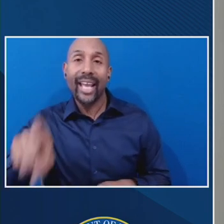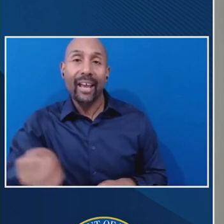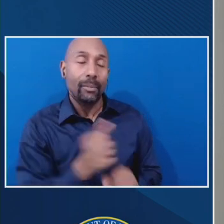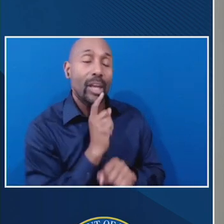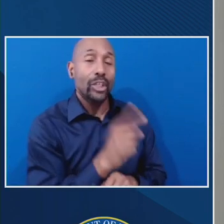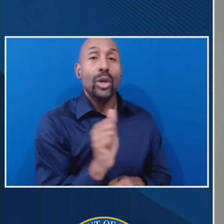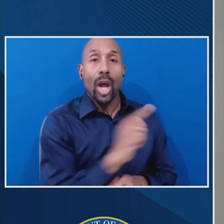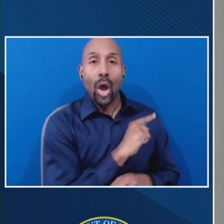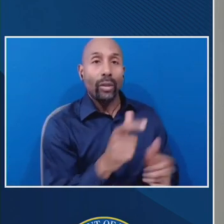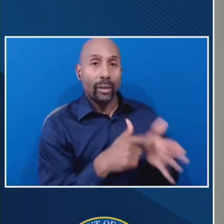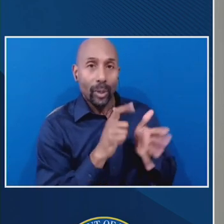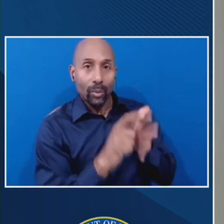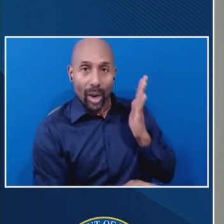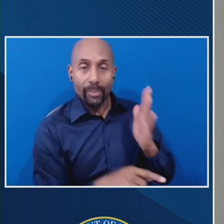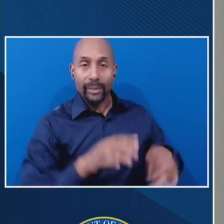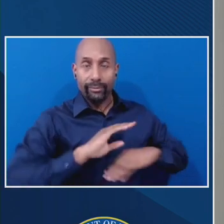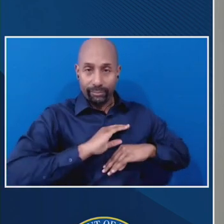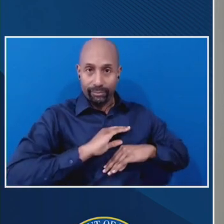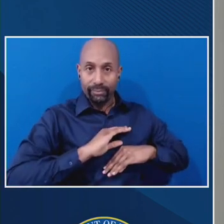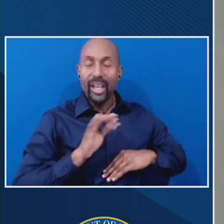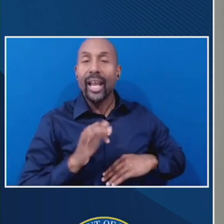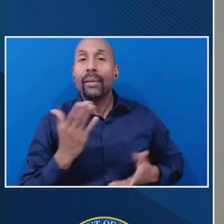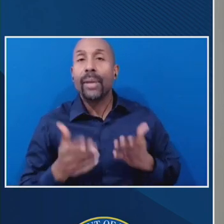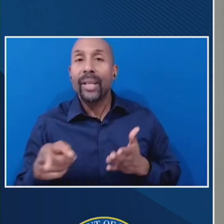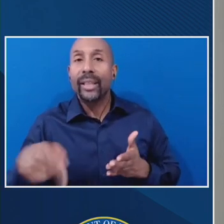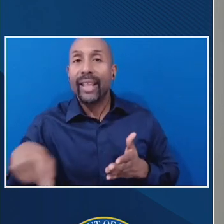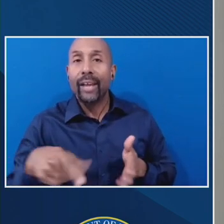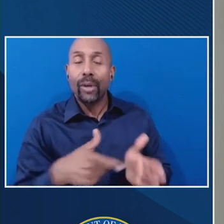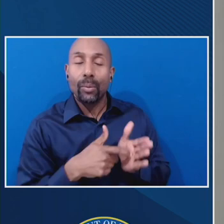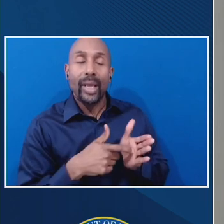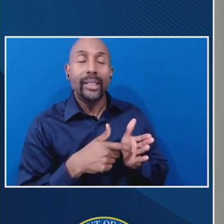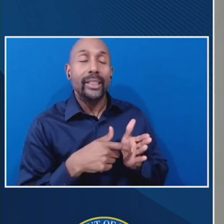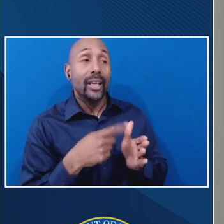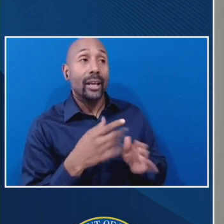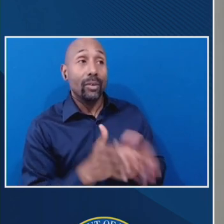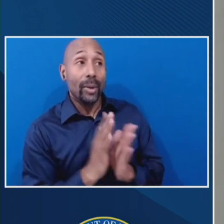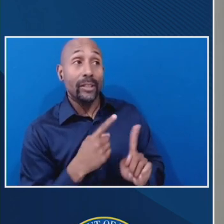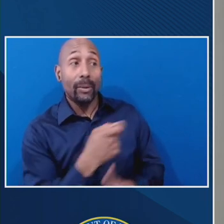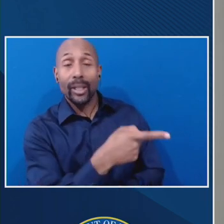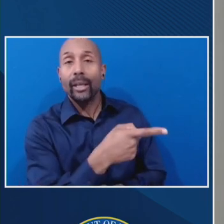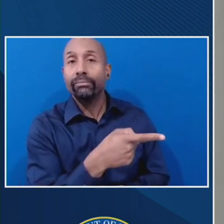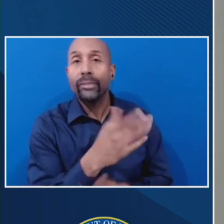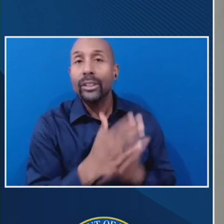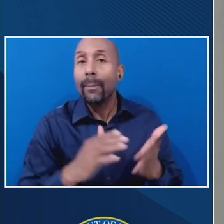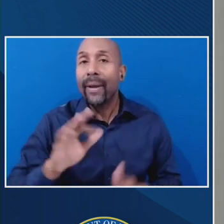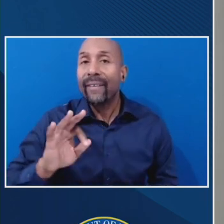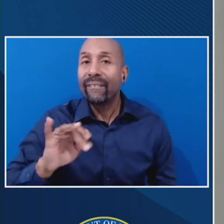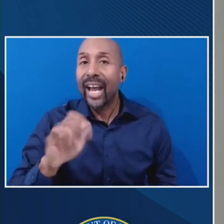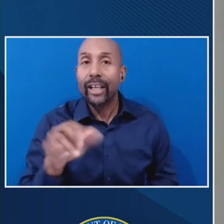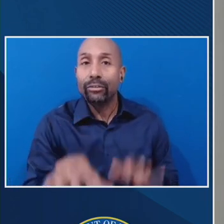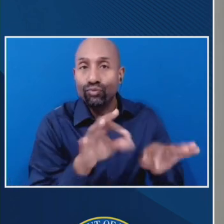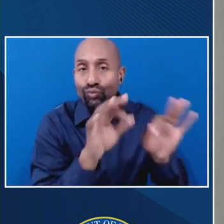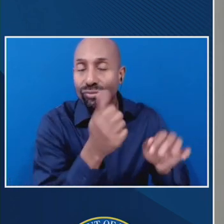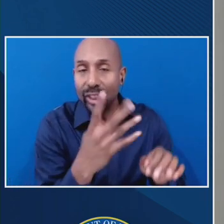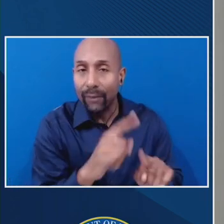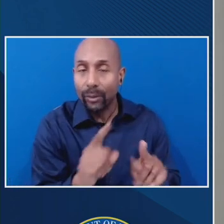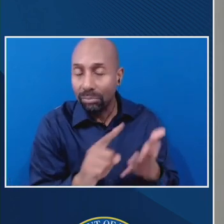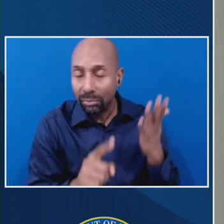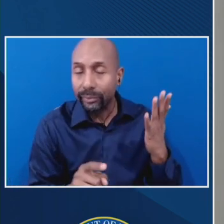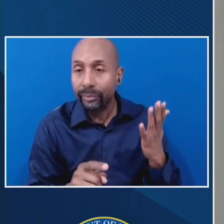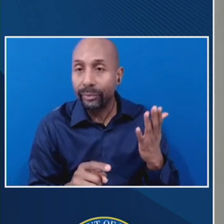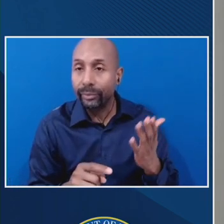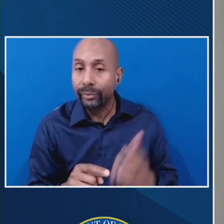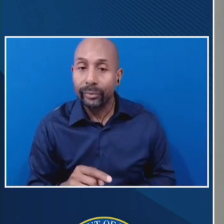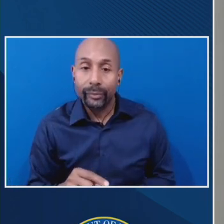of files, et cetera. So, so, although the schools don't report directly to the department, um, there is, and as I mentioned, it's one of the top 10